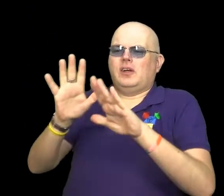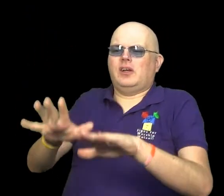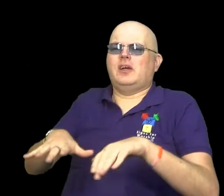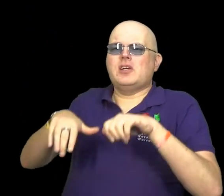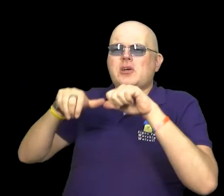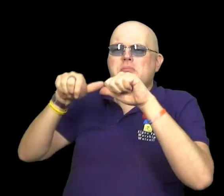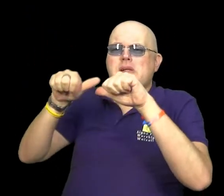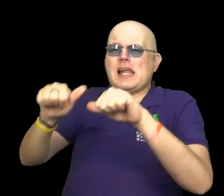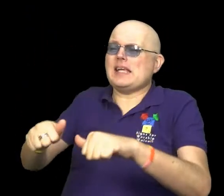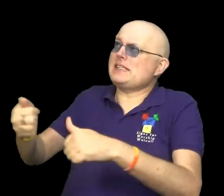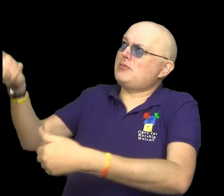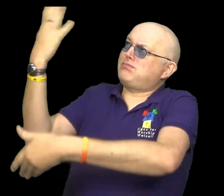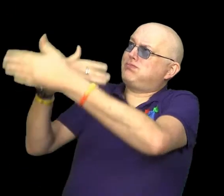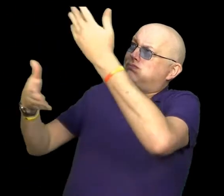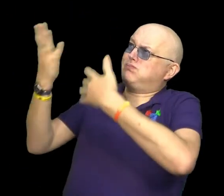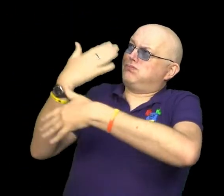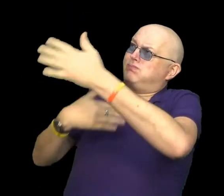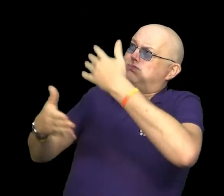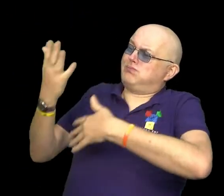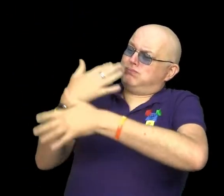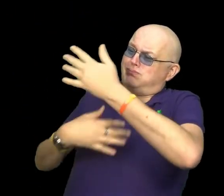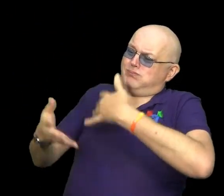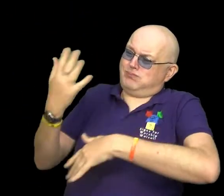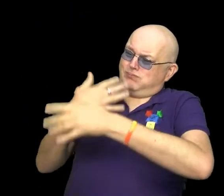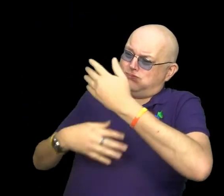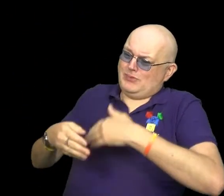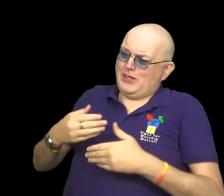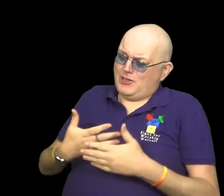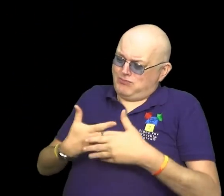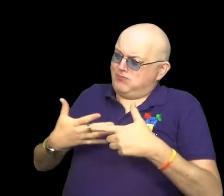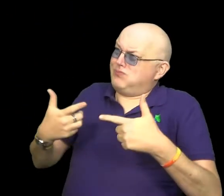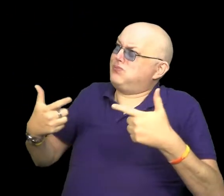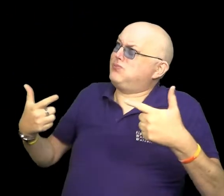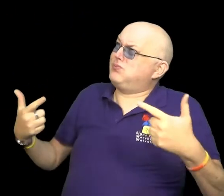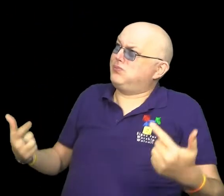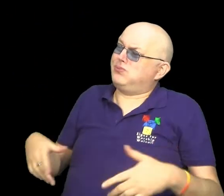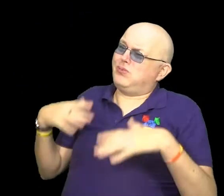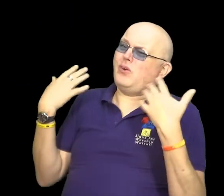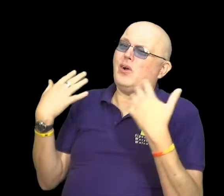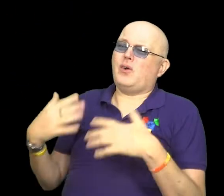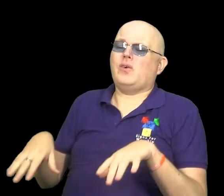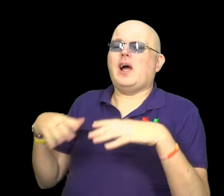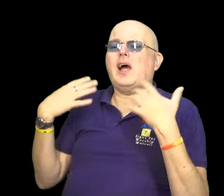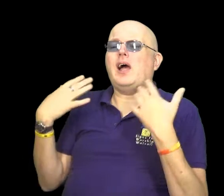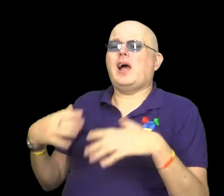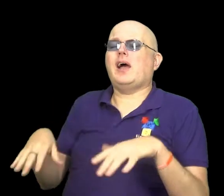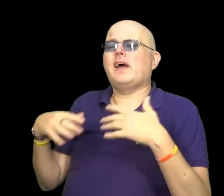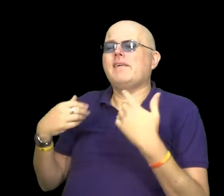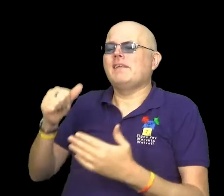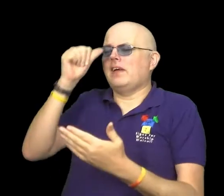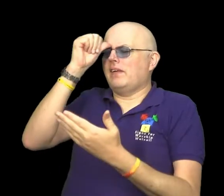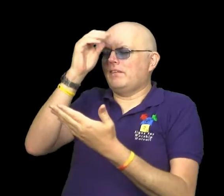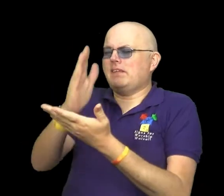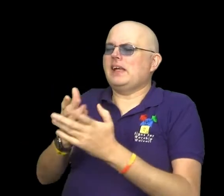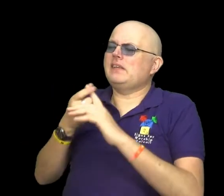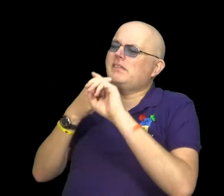Blessings, Lord, unto with ten thousand beside. Great